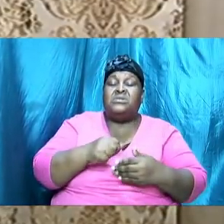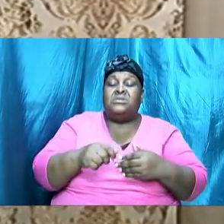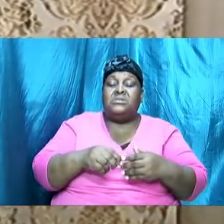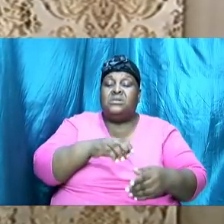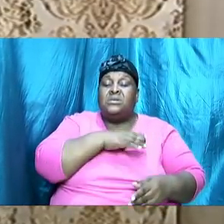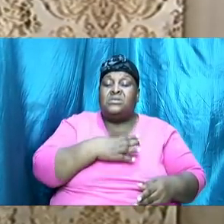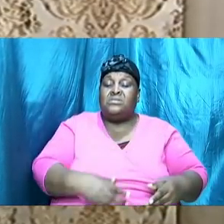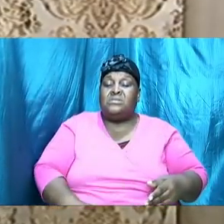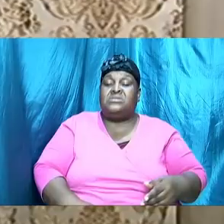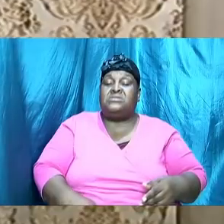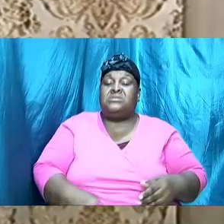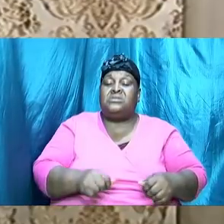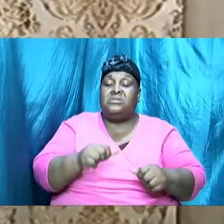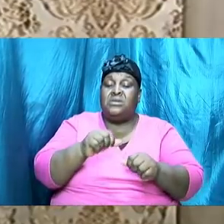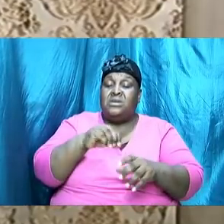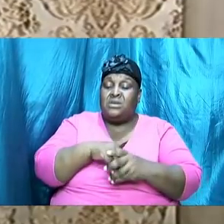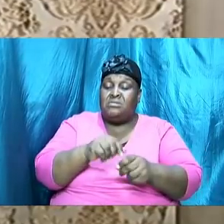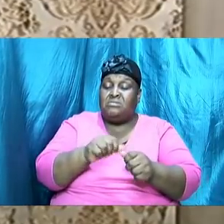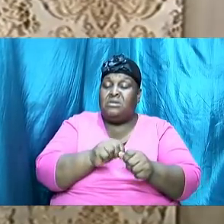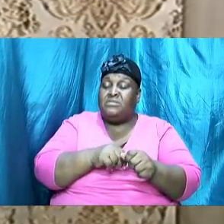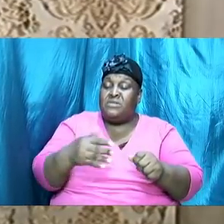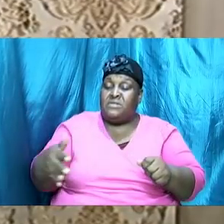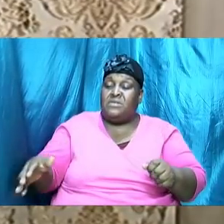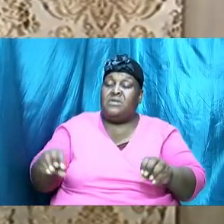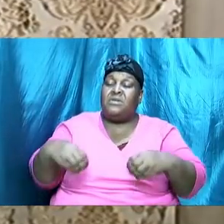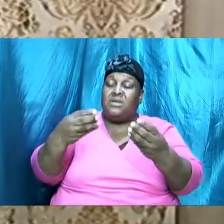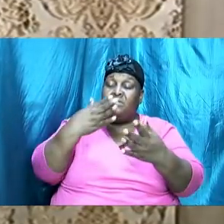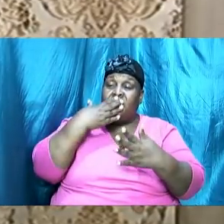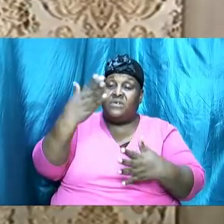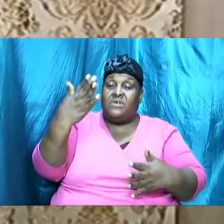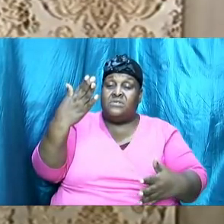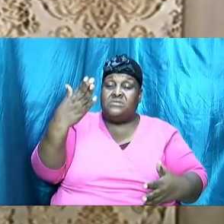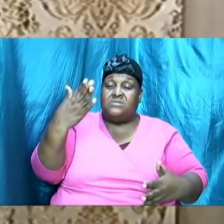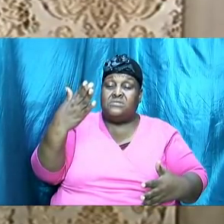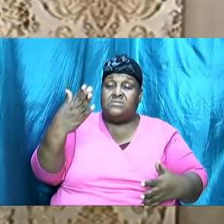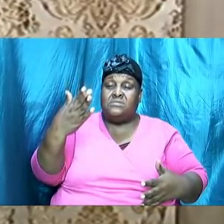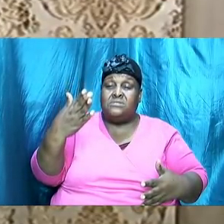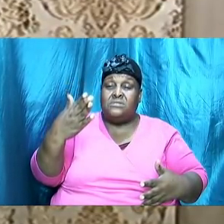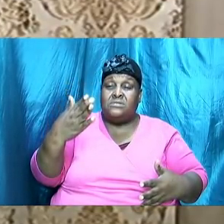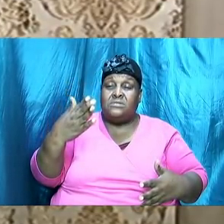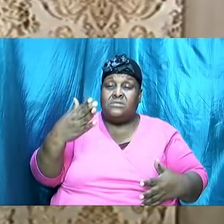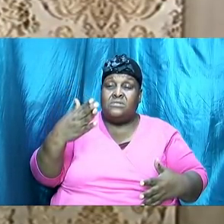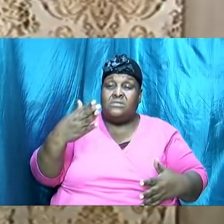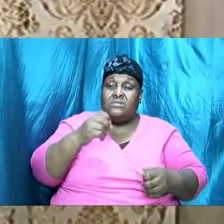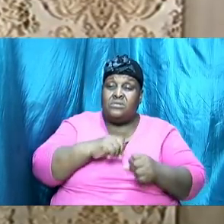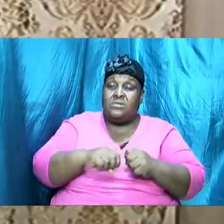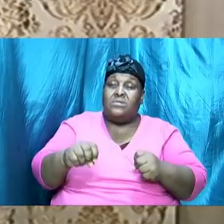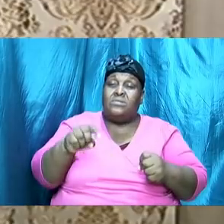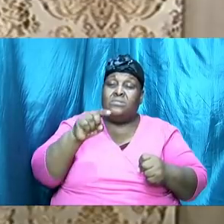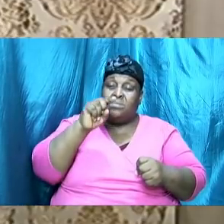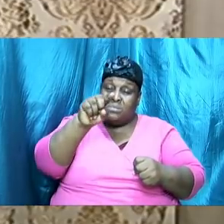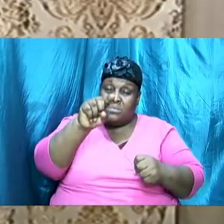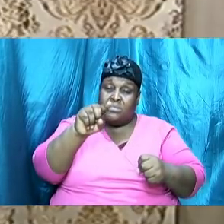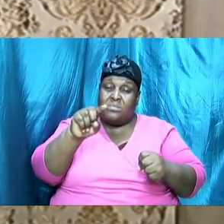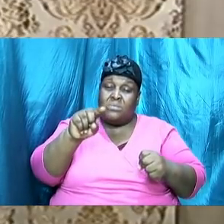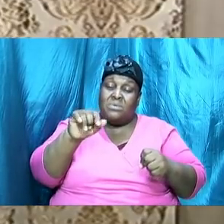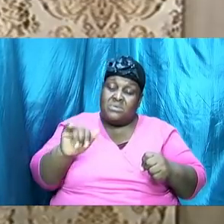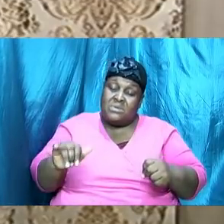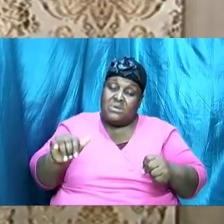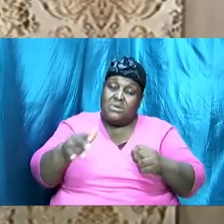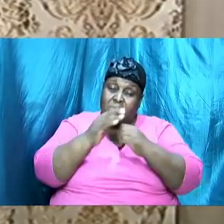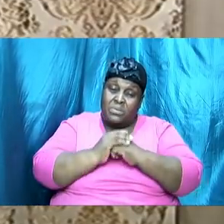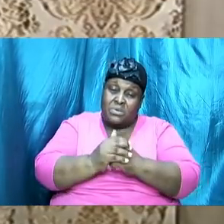everything, give thanks. And so we are going to still lift Him up, still glorify Him,